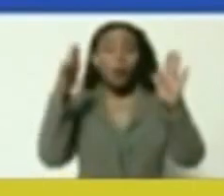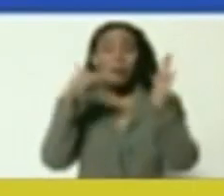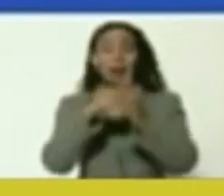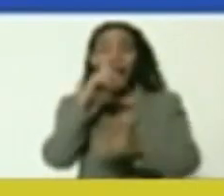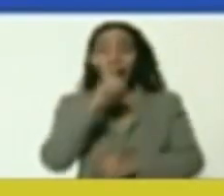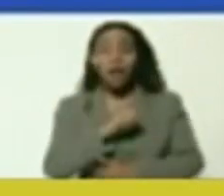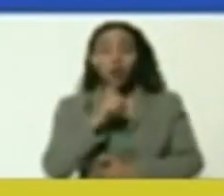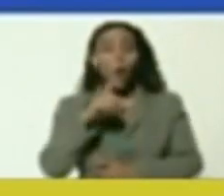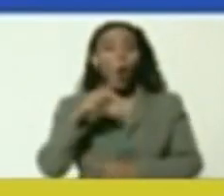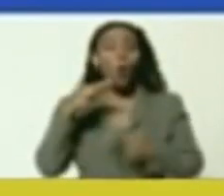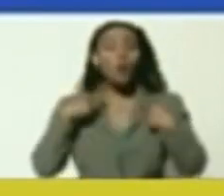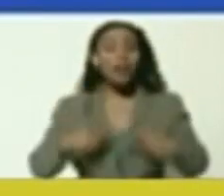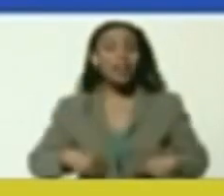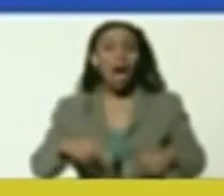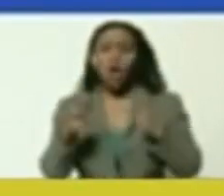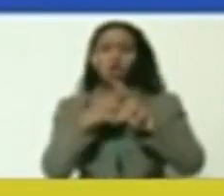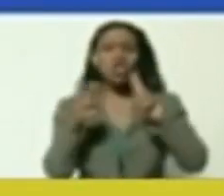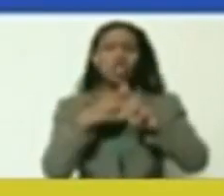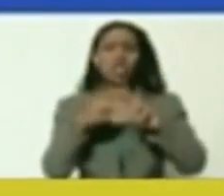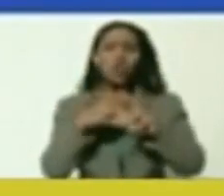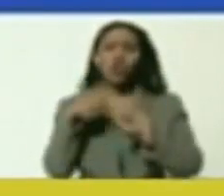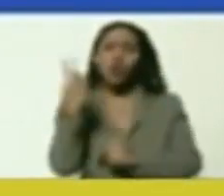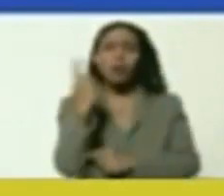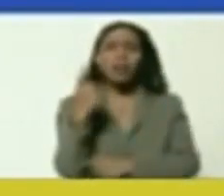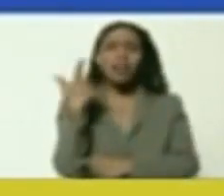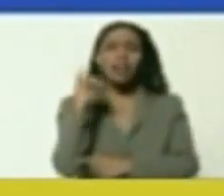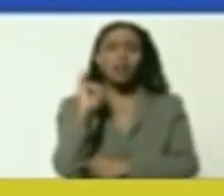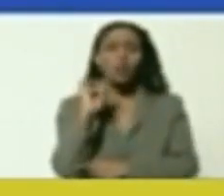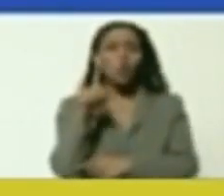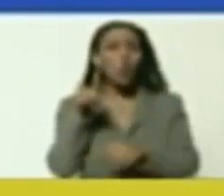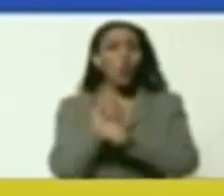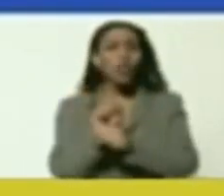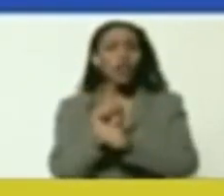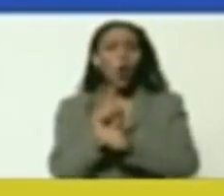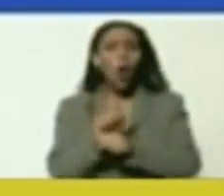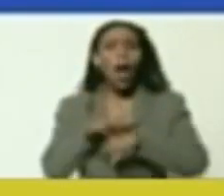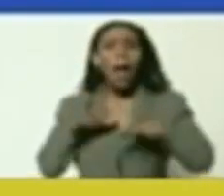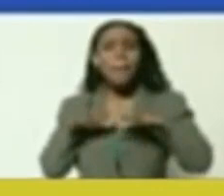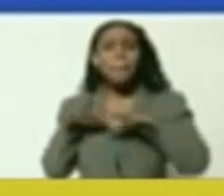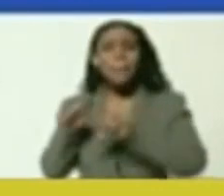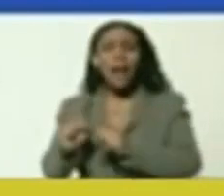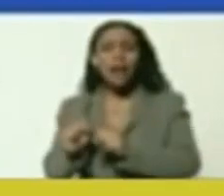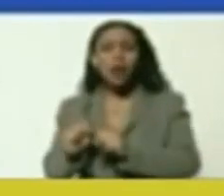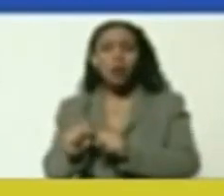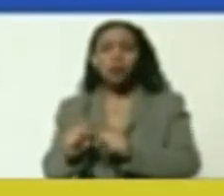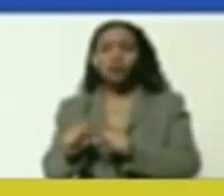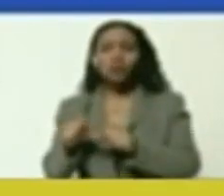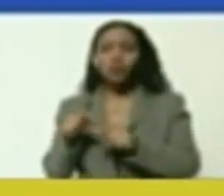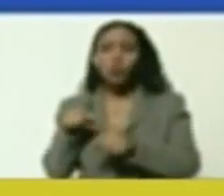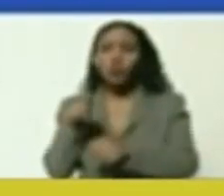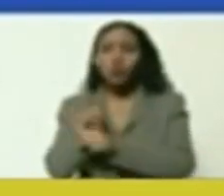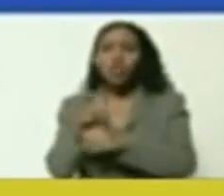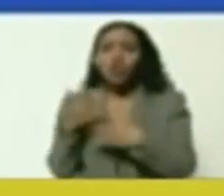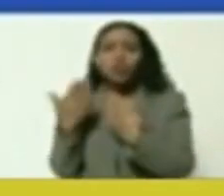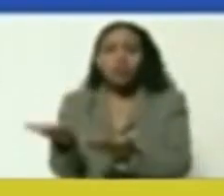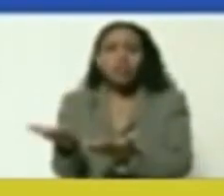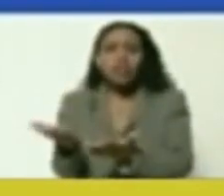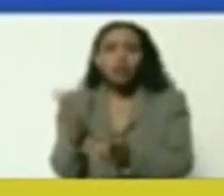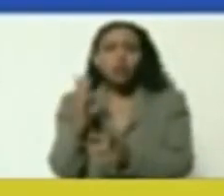And in 9,000 years, humanity have known the existence of empires, hegemonic empires.